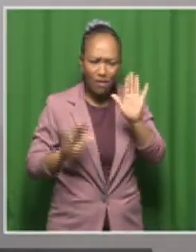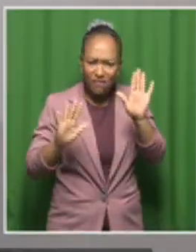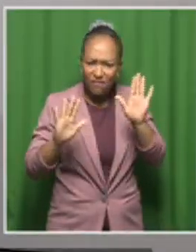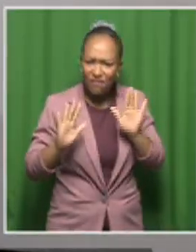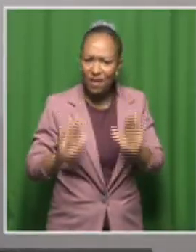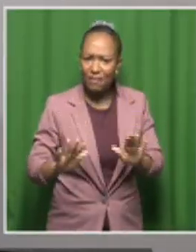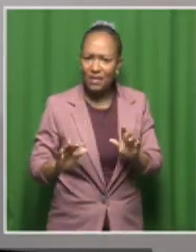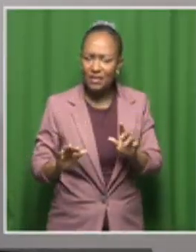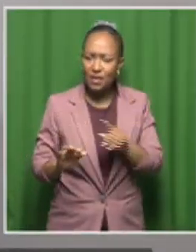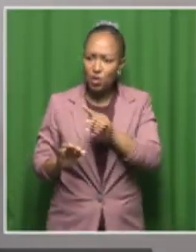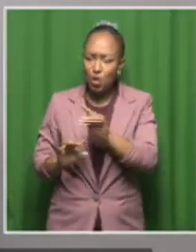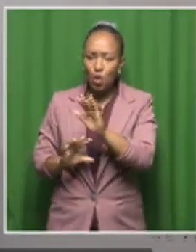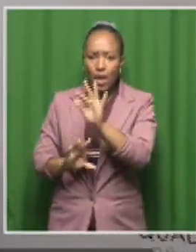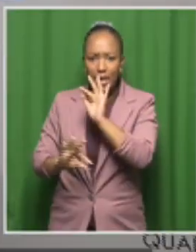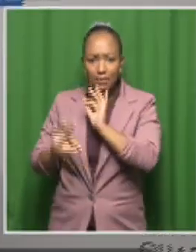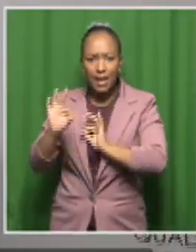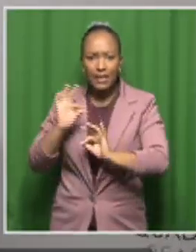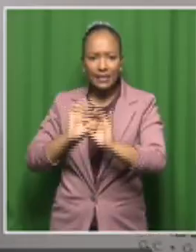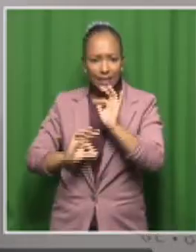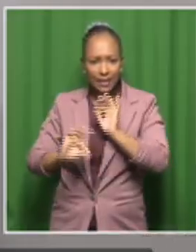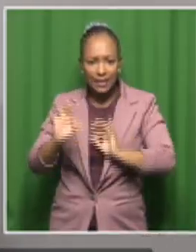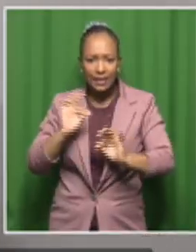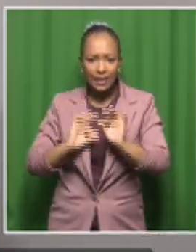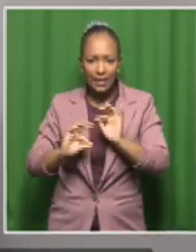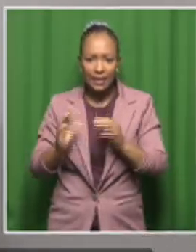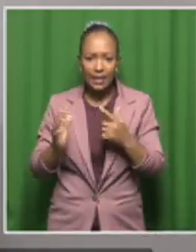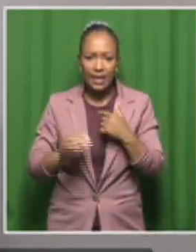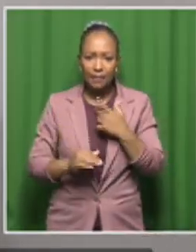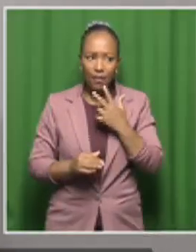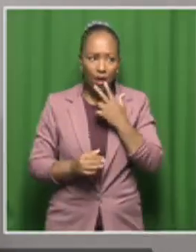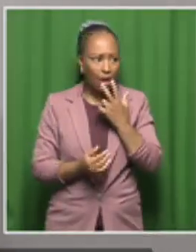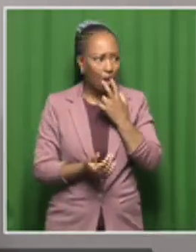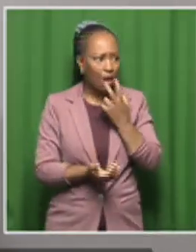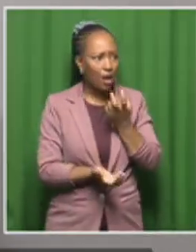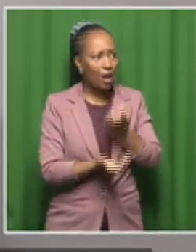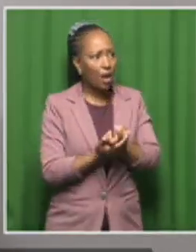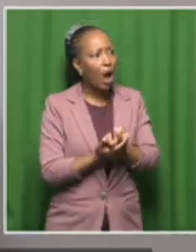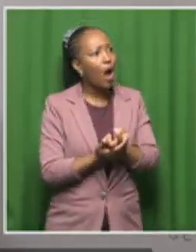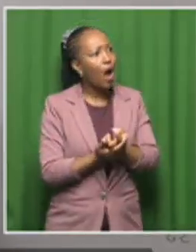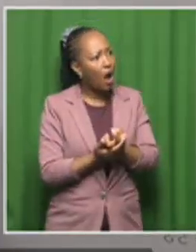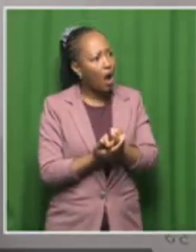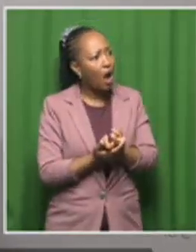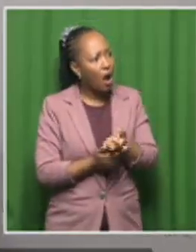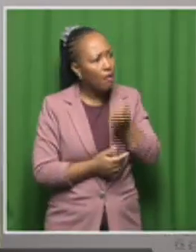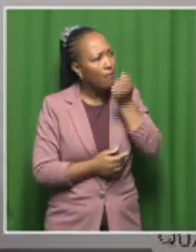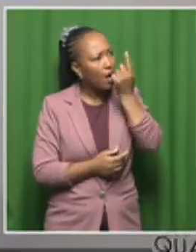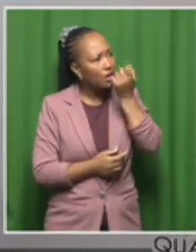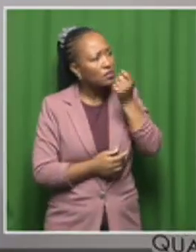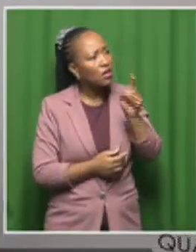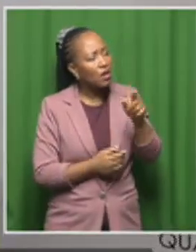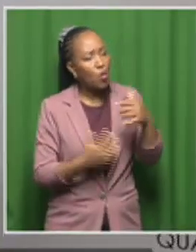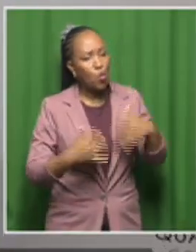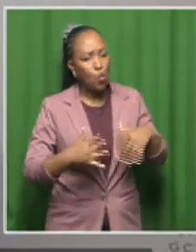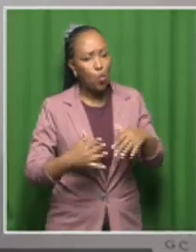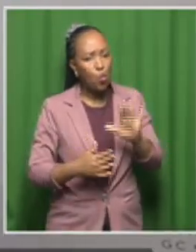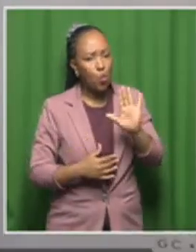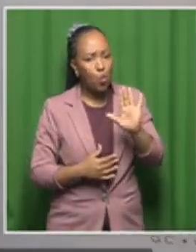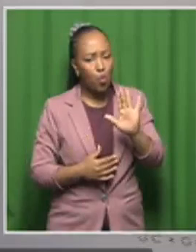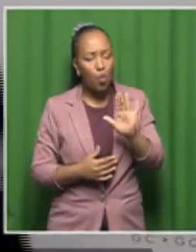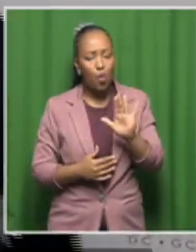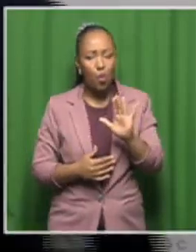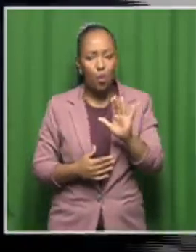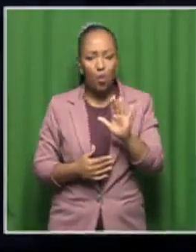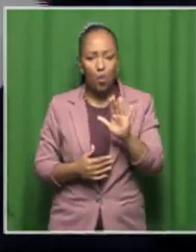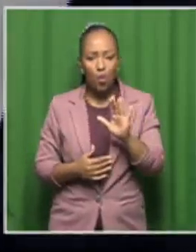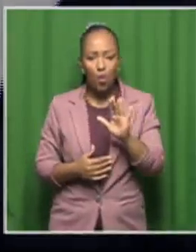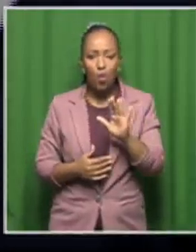your explanation, even just poor old me standing here could understand all of that. I must say, I'm dying to see what the inside